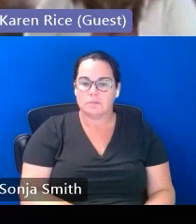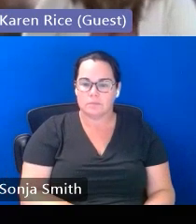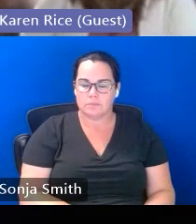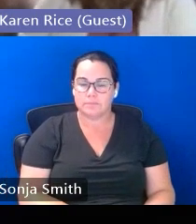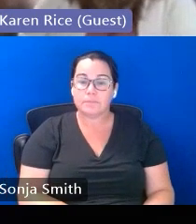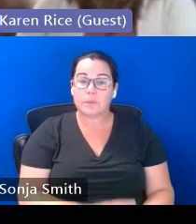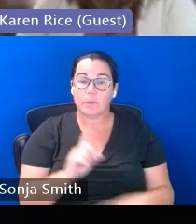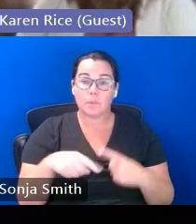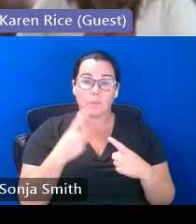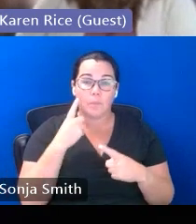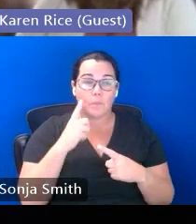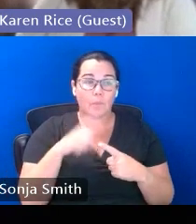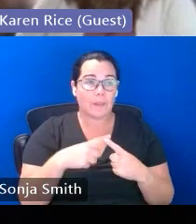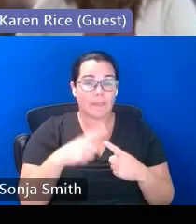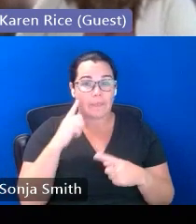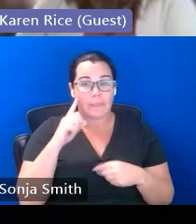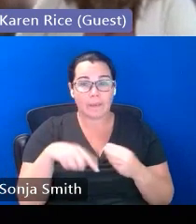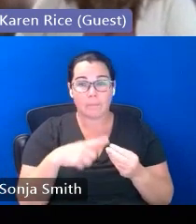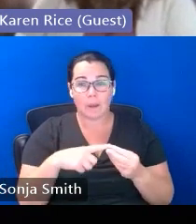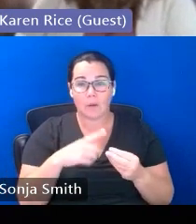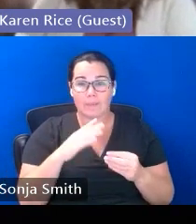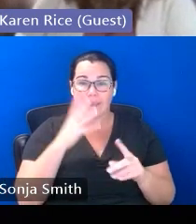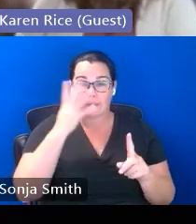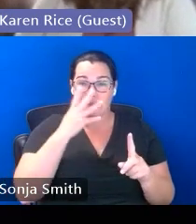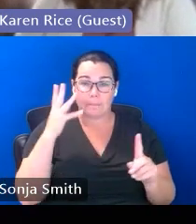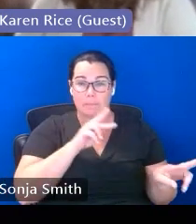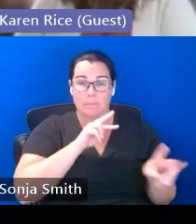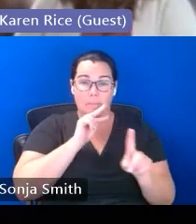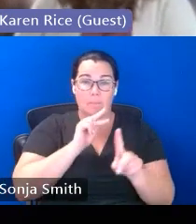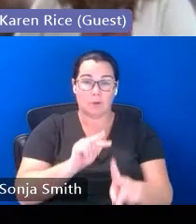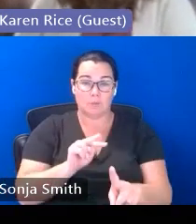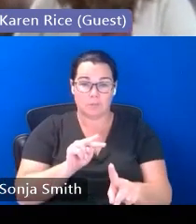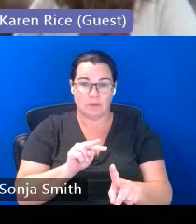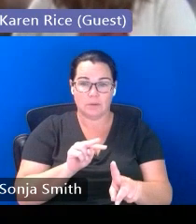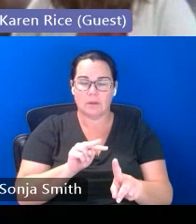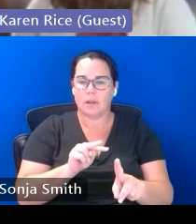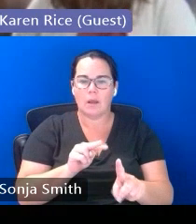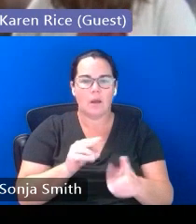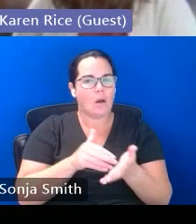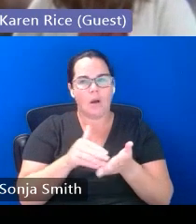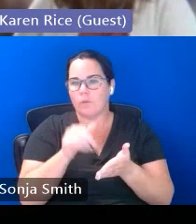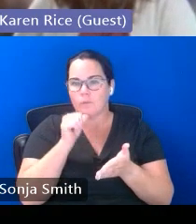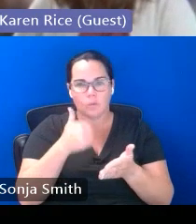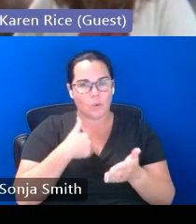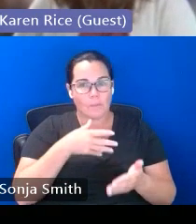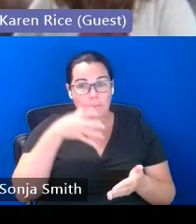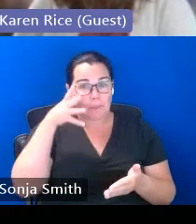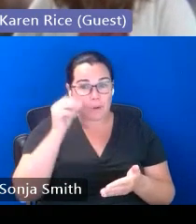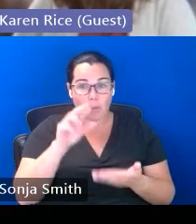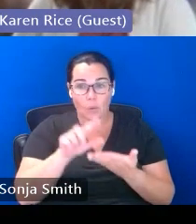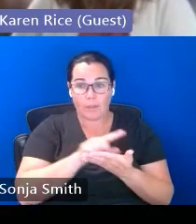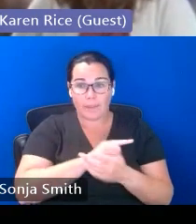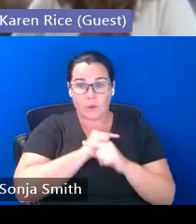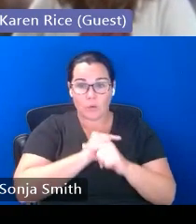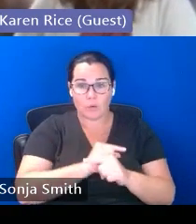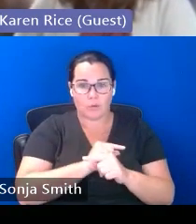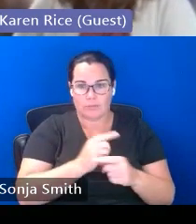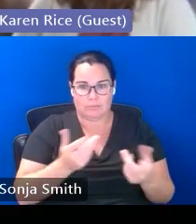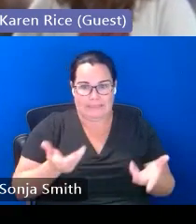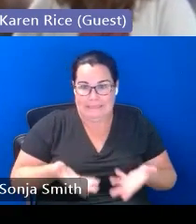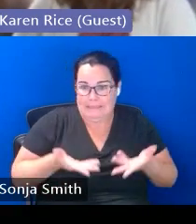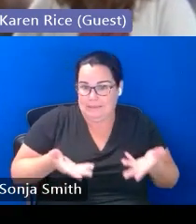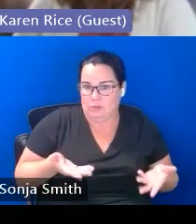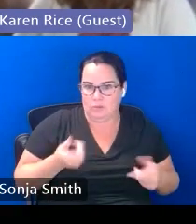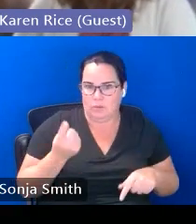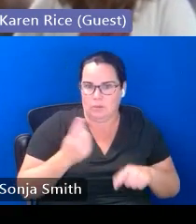perspective who are coming to the us don't have that the parent or guardian legal guardian anyway to be